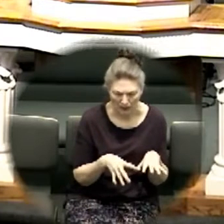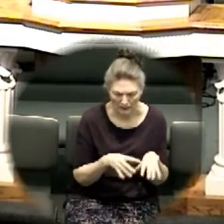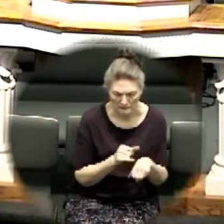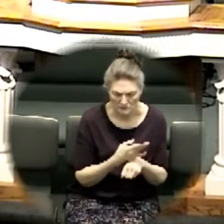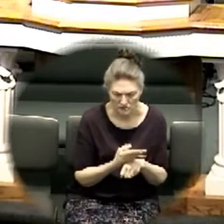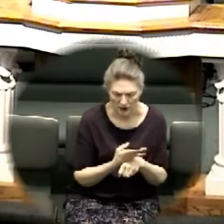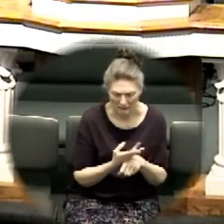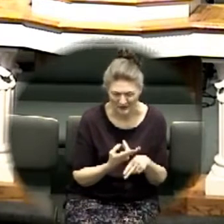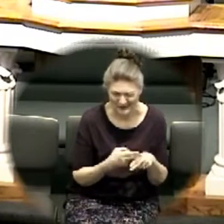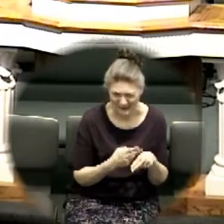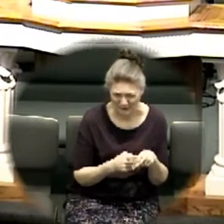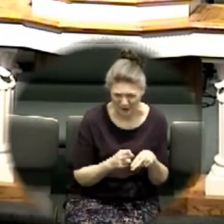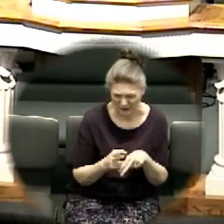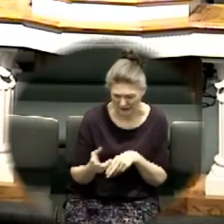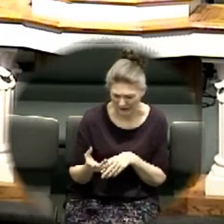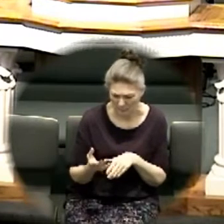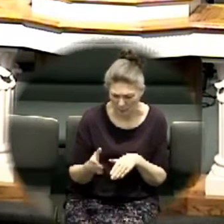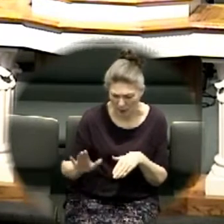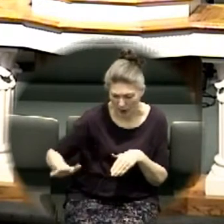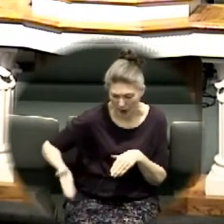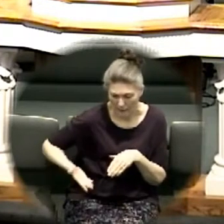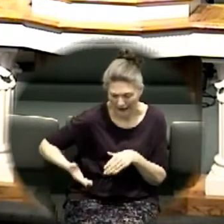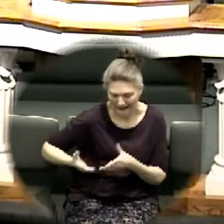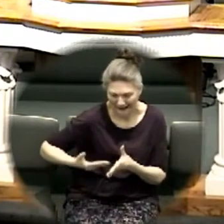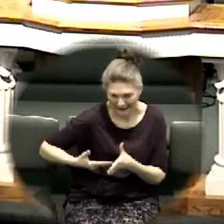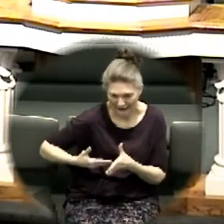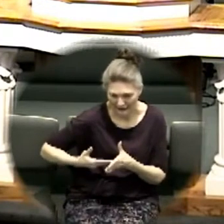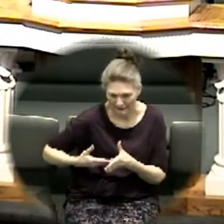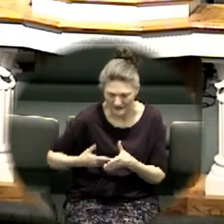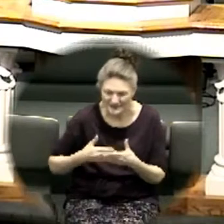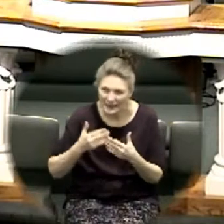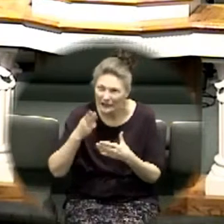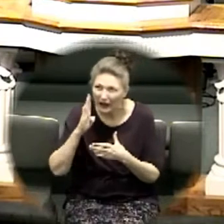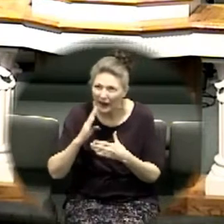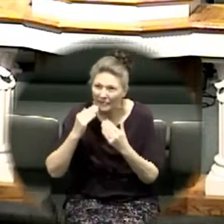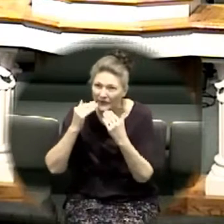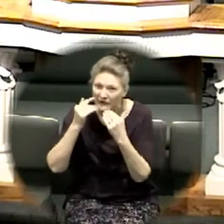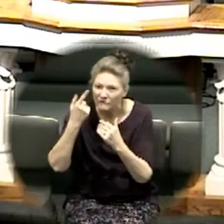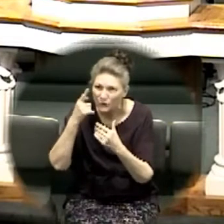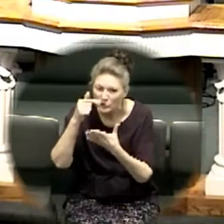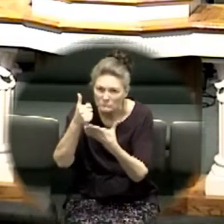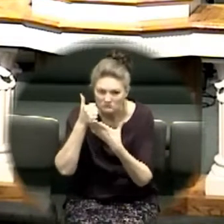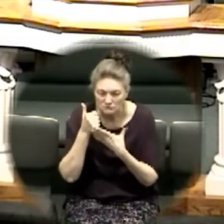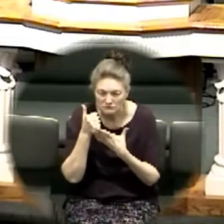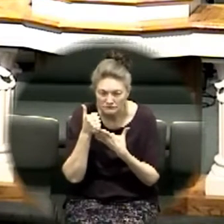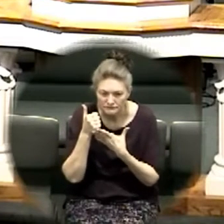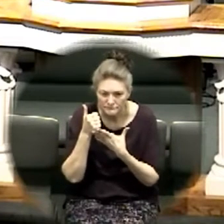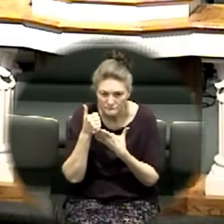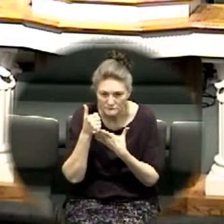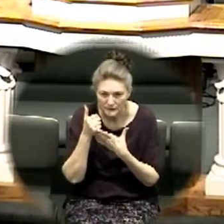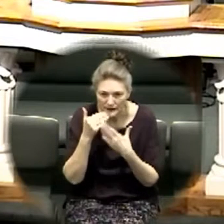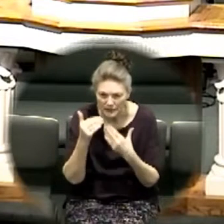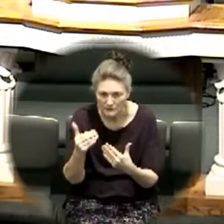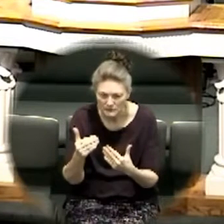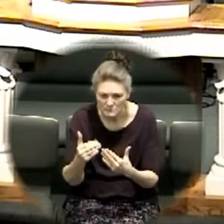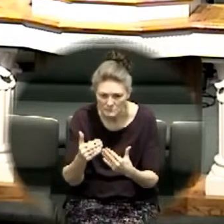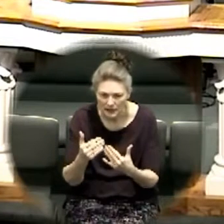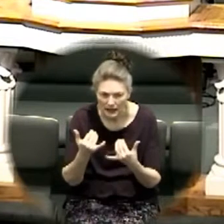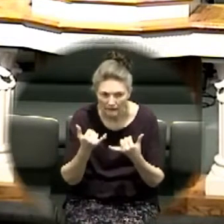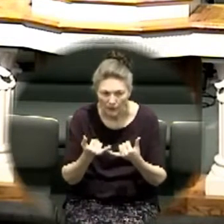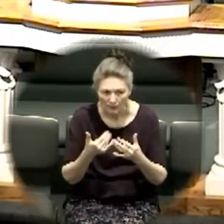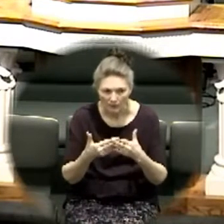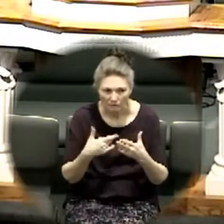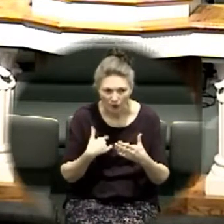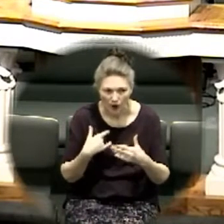don't ever forget that don't ever take it for granted but say god thank you for your help thank you for your help now if we could just